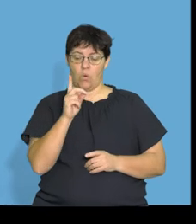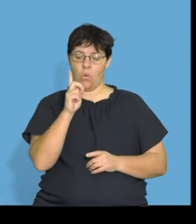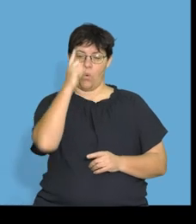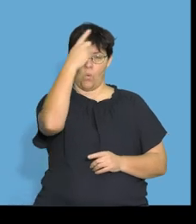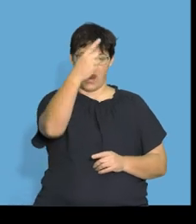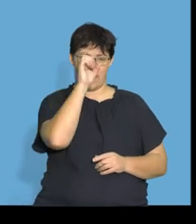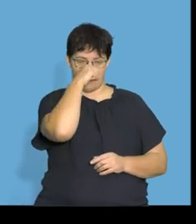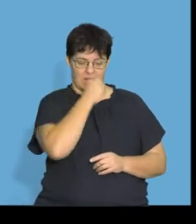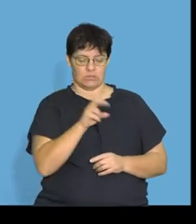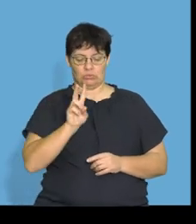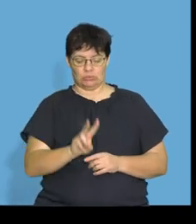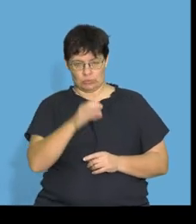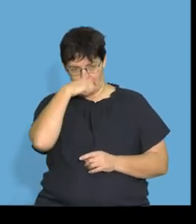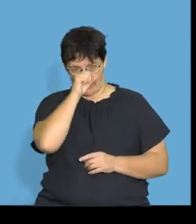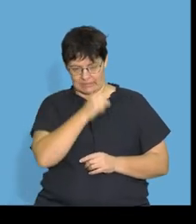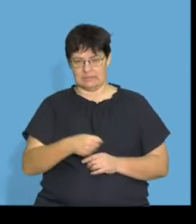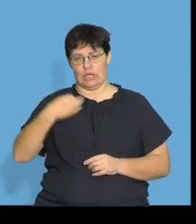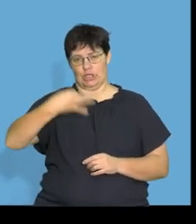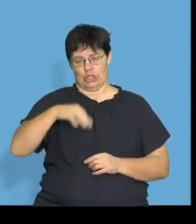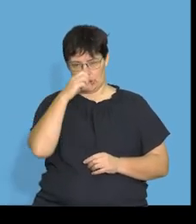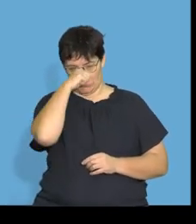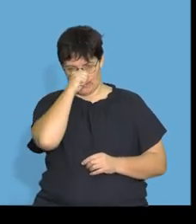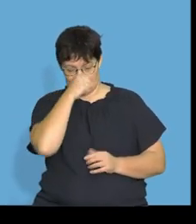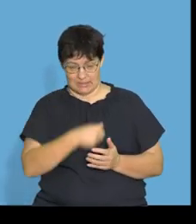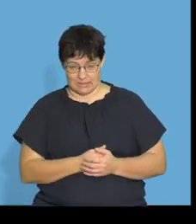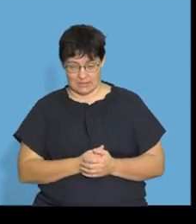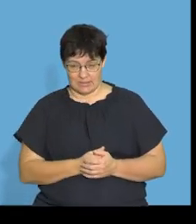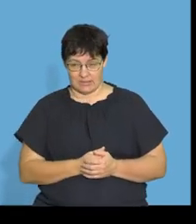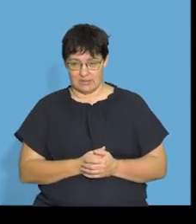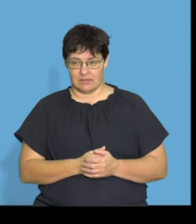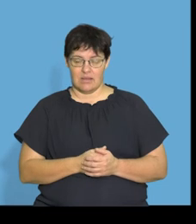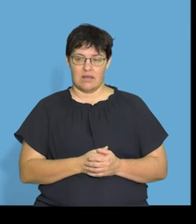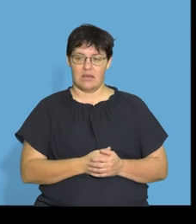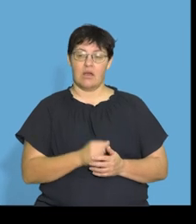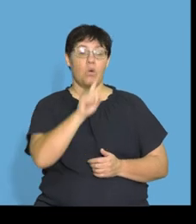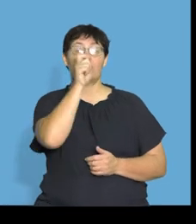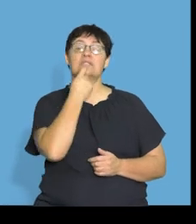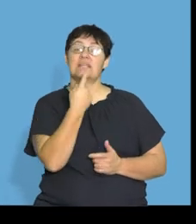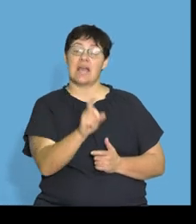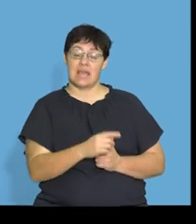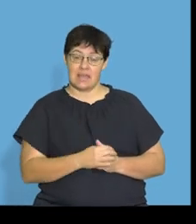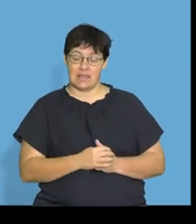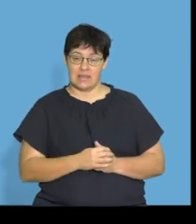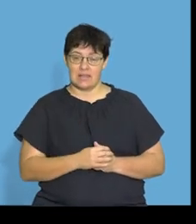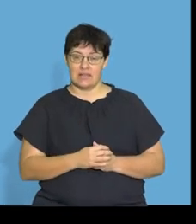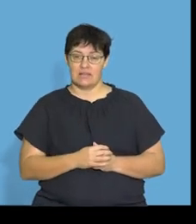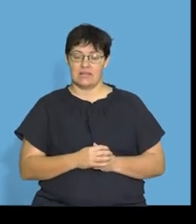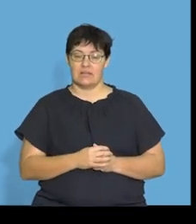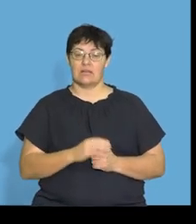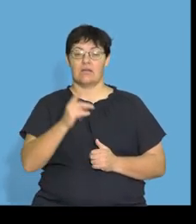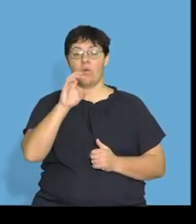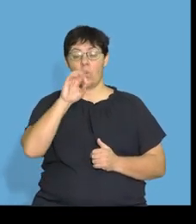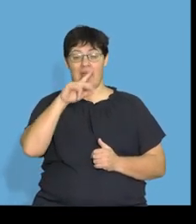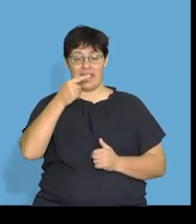One little pig, two little pig, three little pig. And the question says, all right, this is an